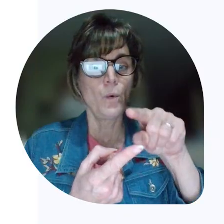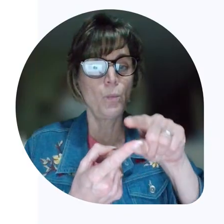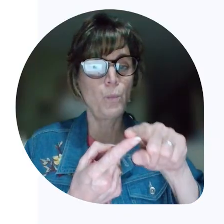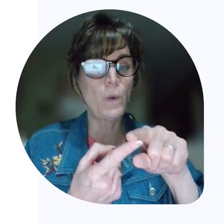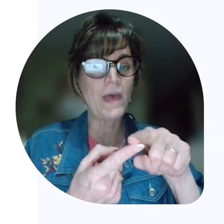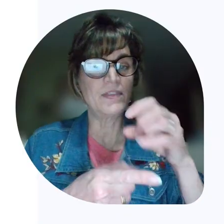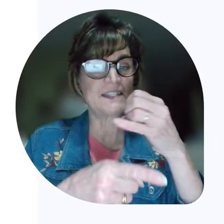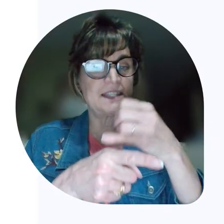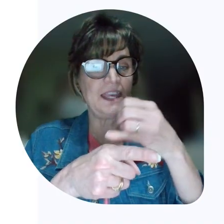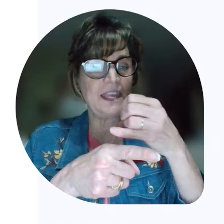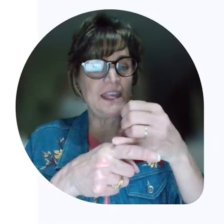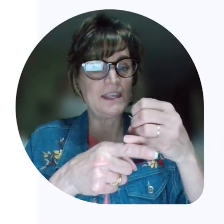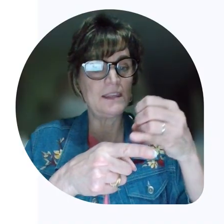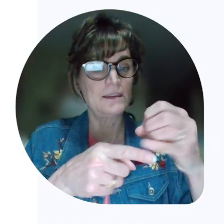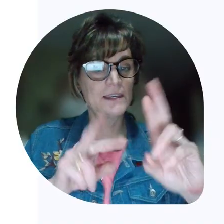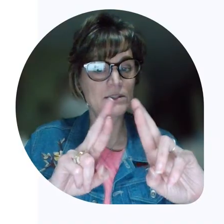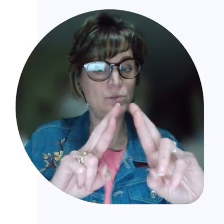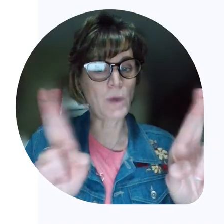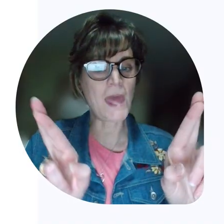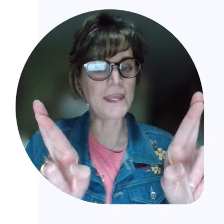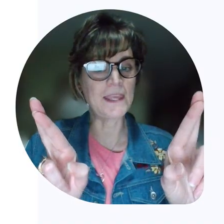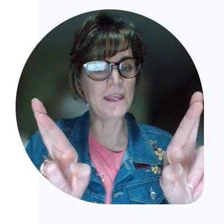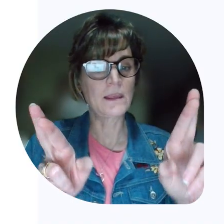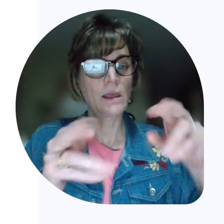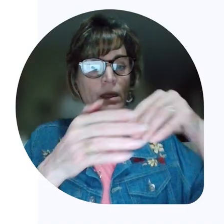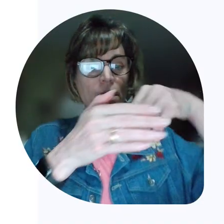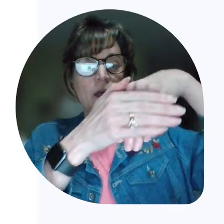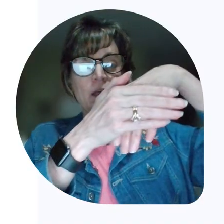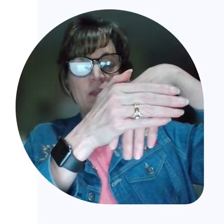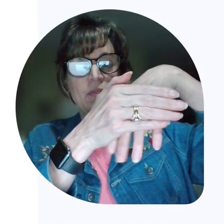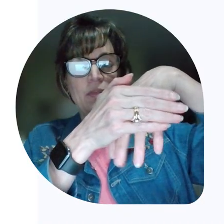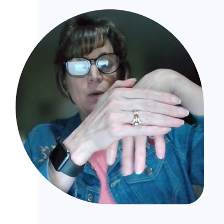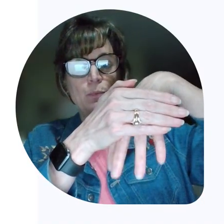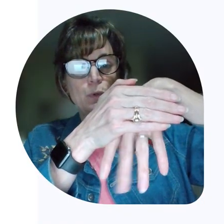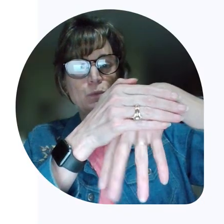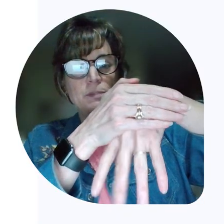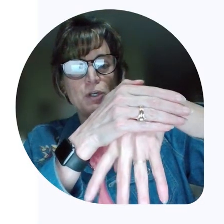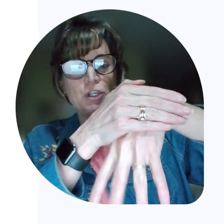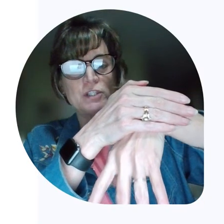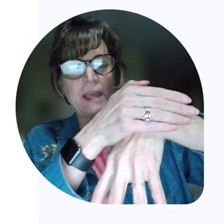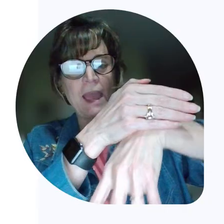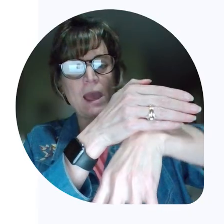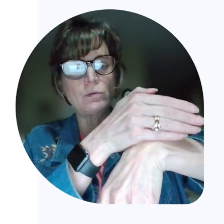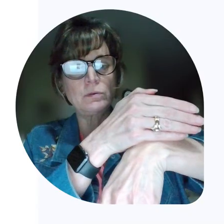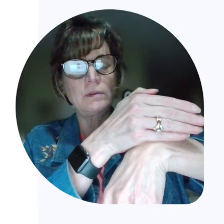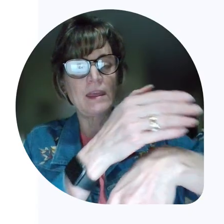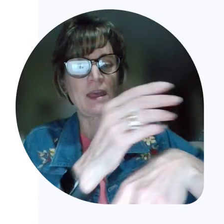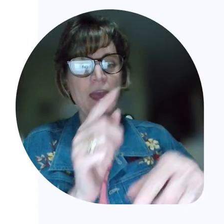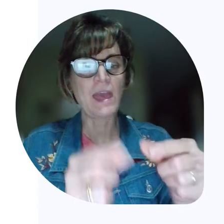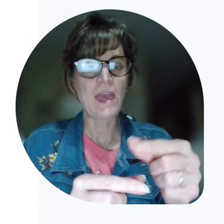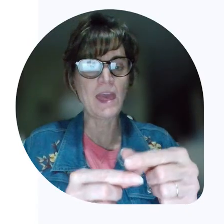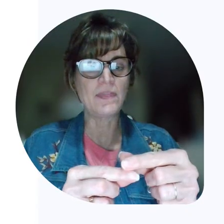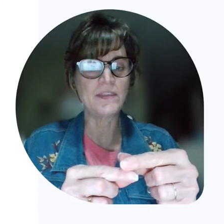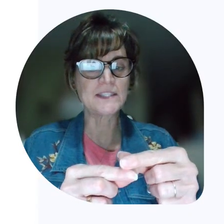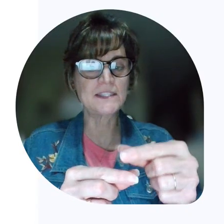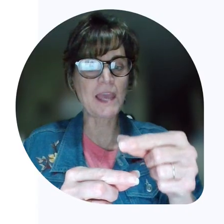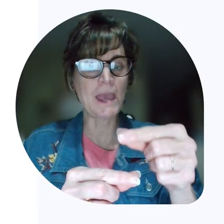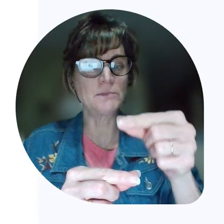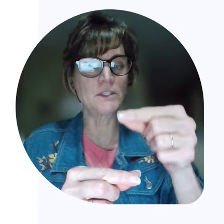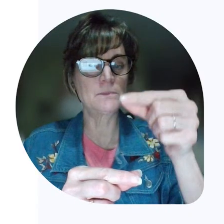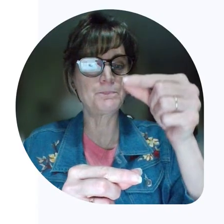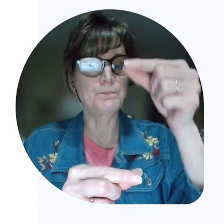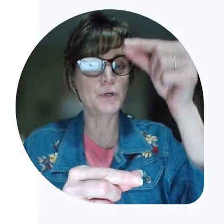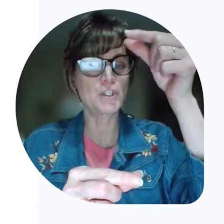When the seed is ready, the roots push down, and the